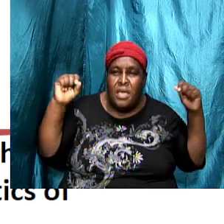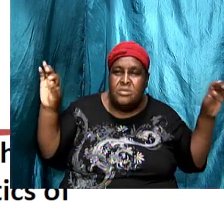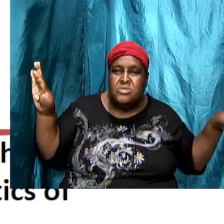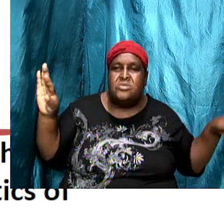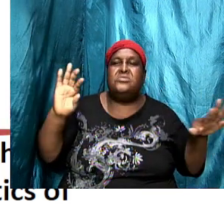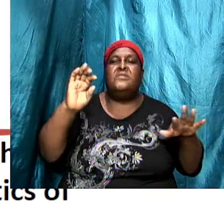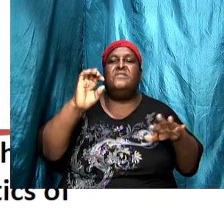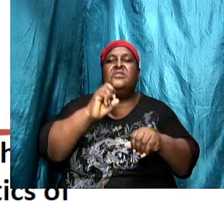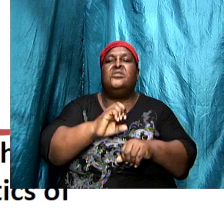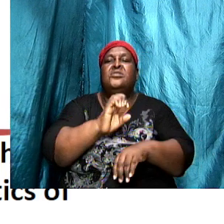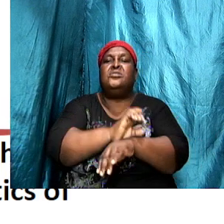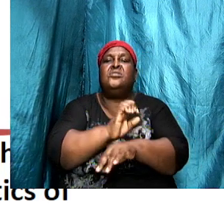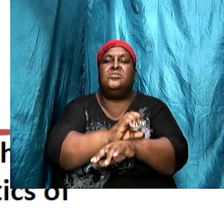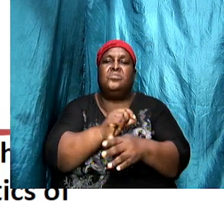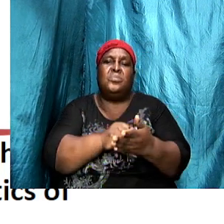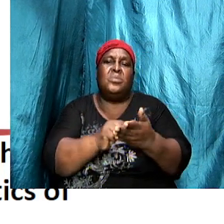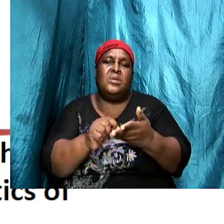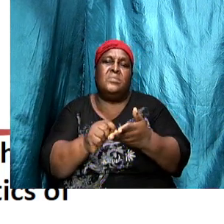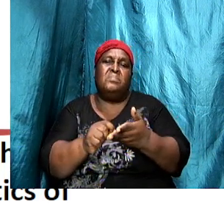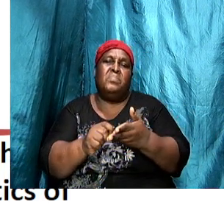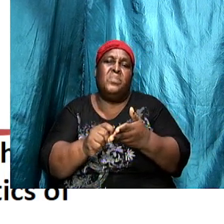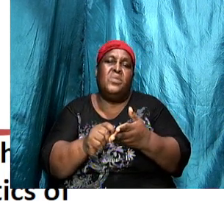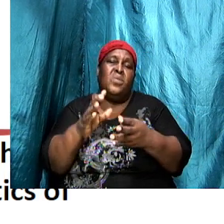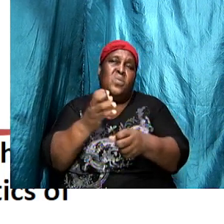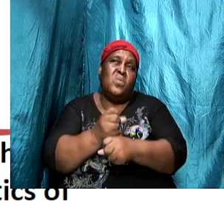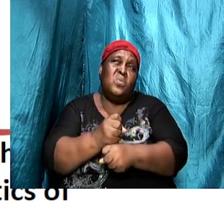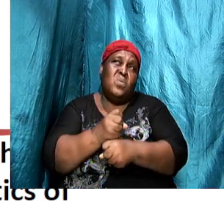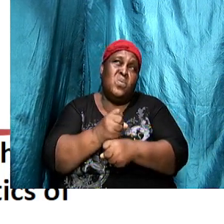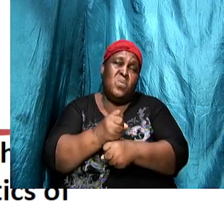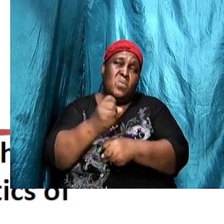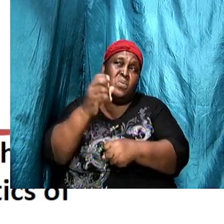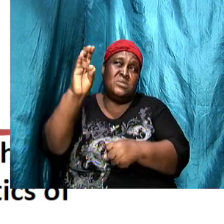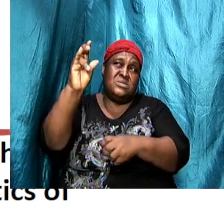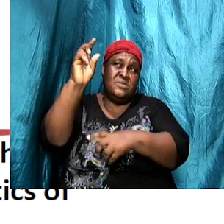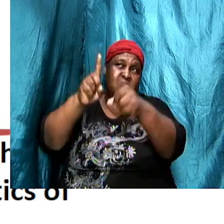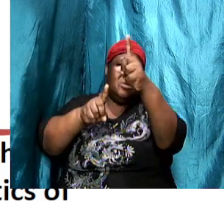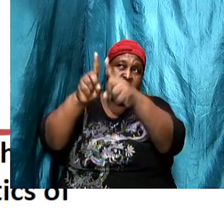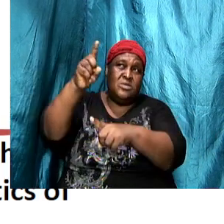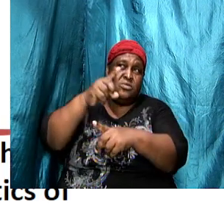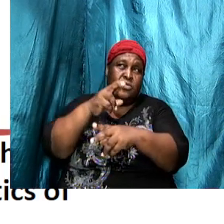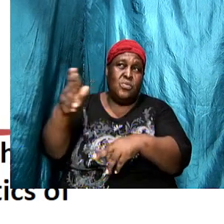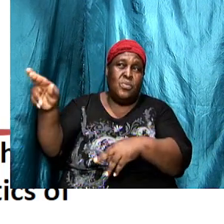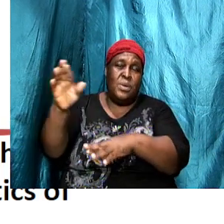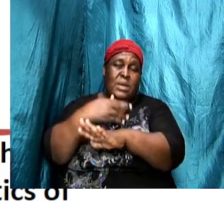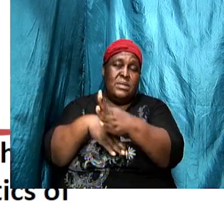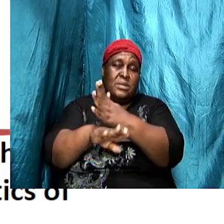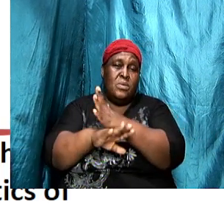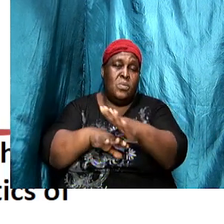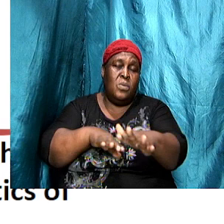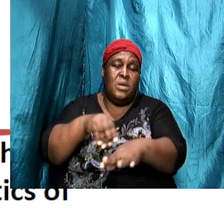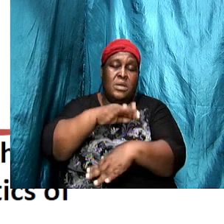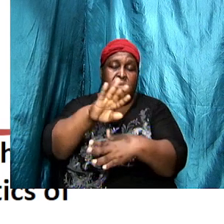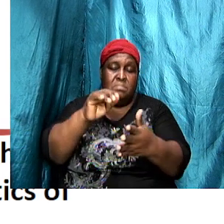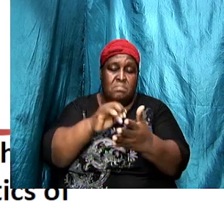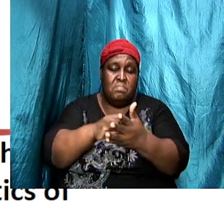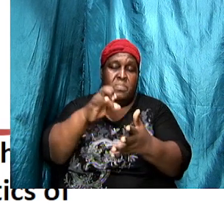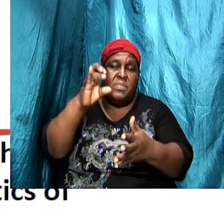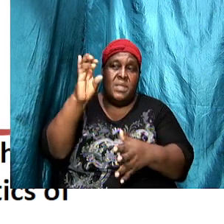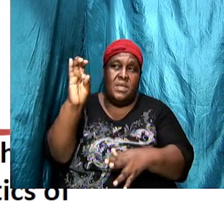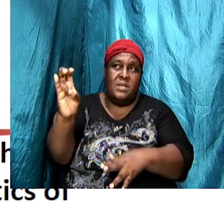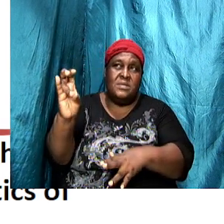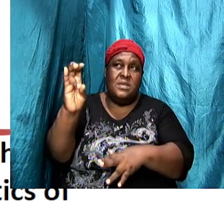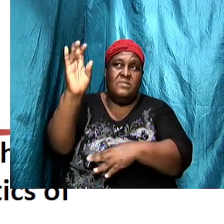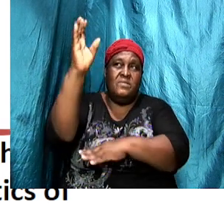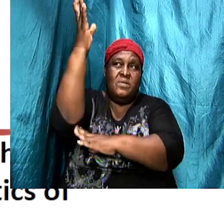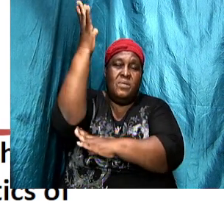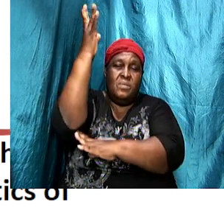These things saith he that holdeth the seven stars in his right hand who walketh in the midst of the seven golden